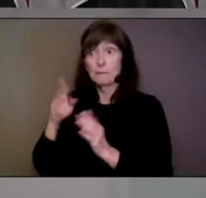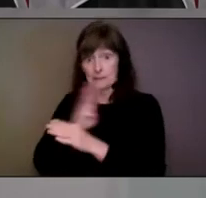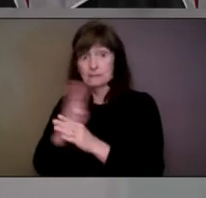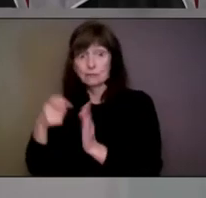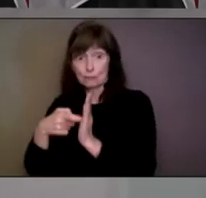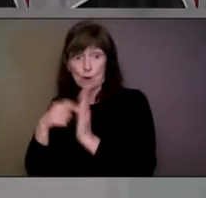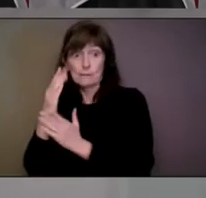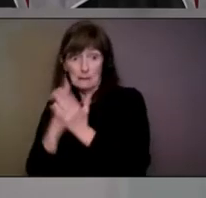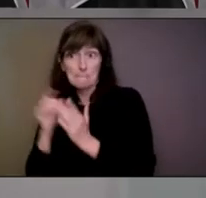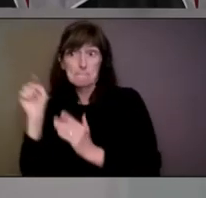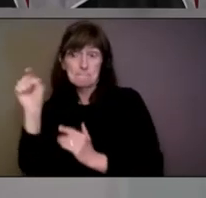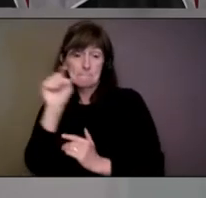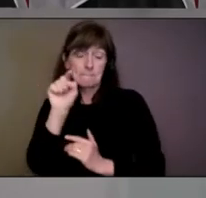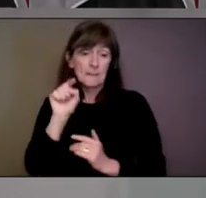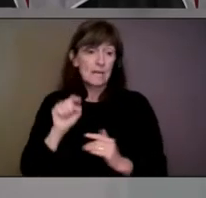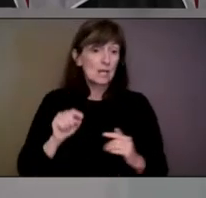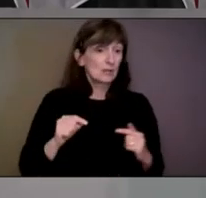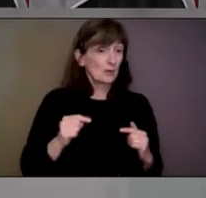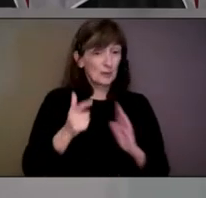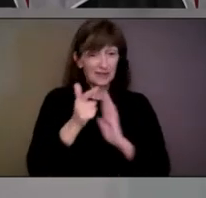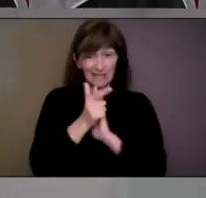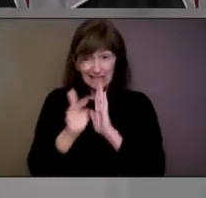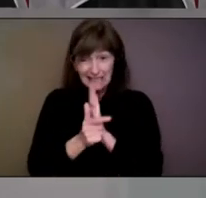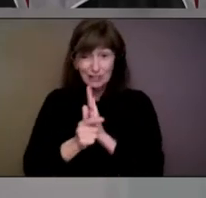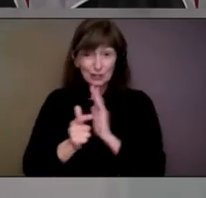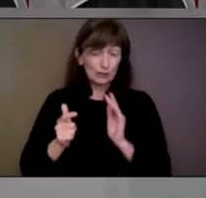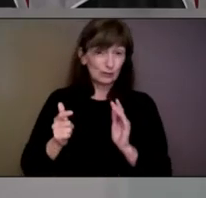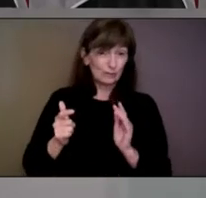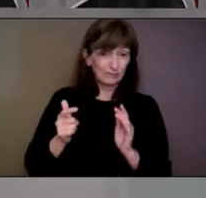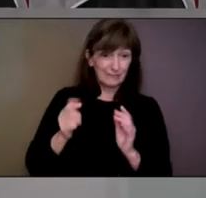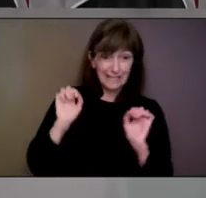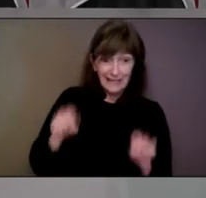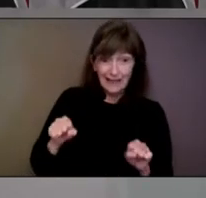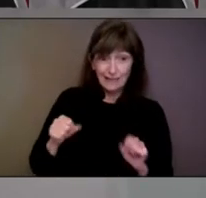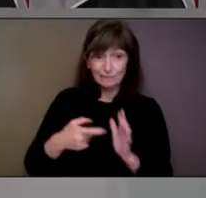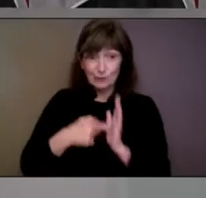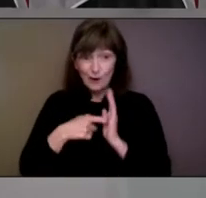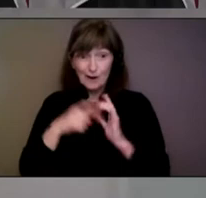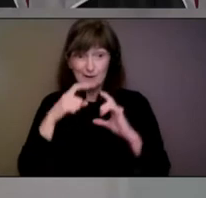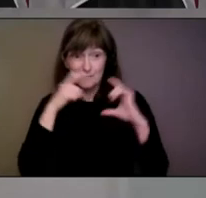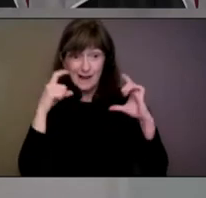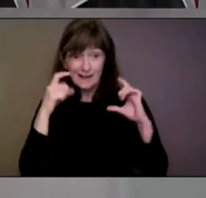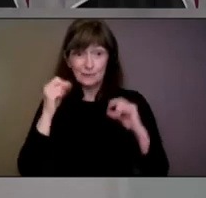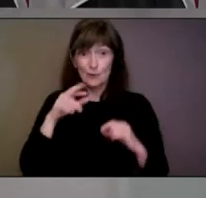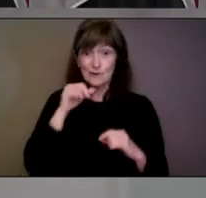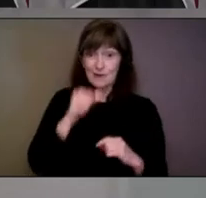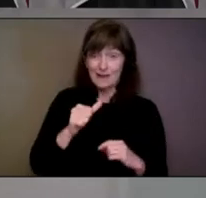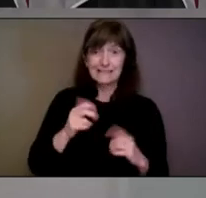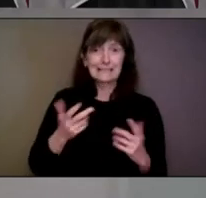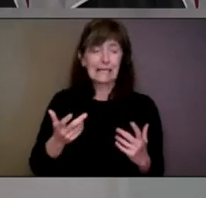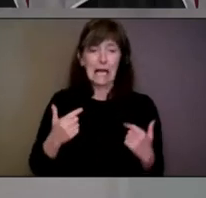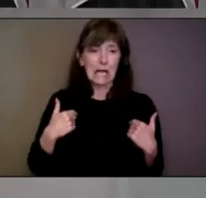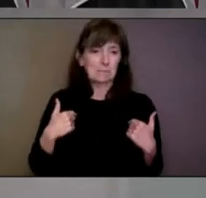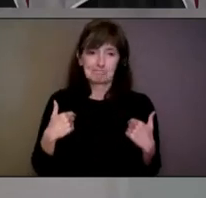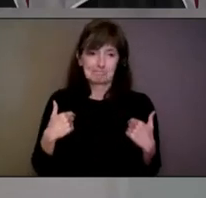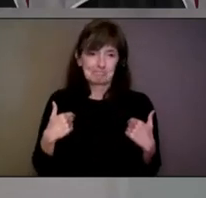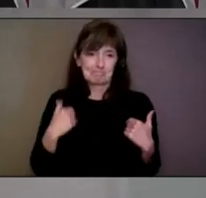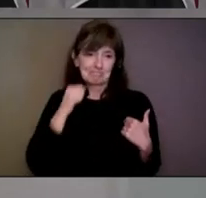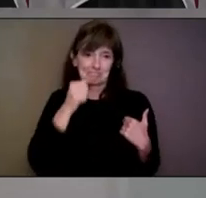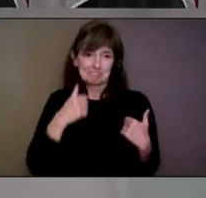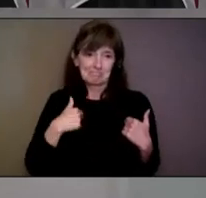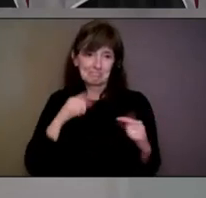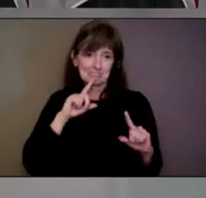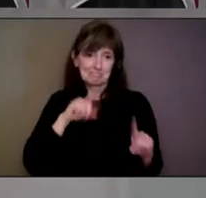have done that. But with regard to the legality of doing that, I'm not sure that I'm the right person to answer that question. Thank you.